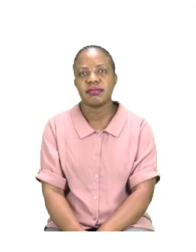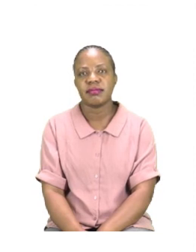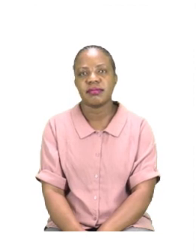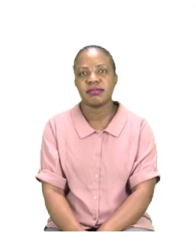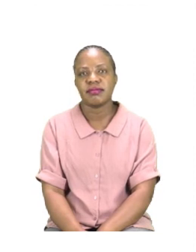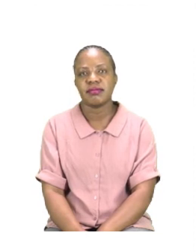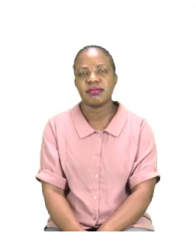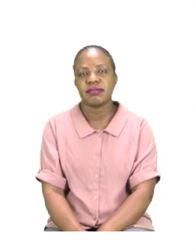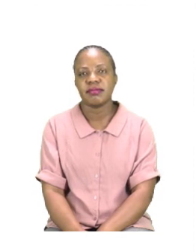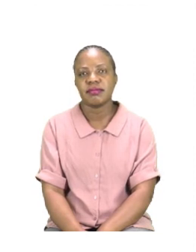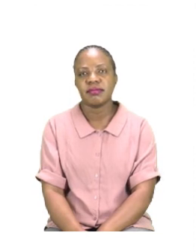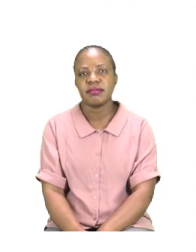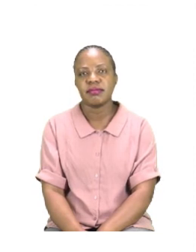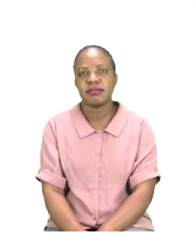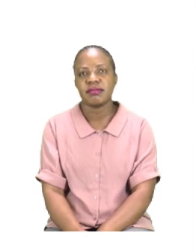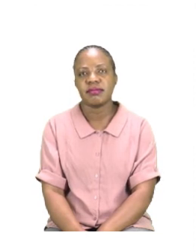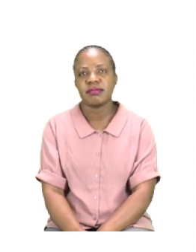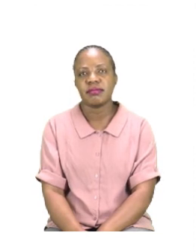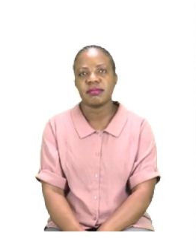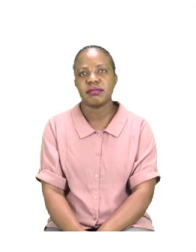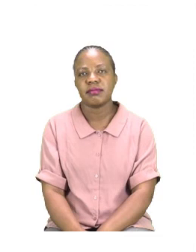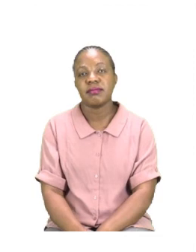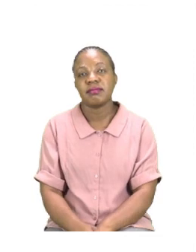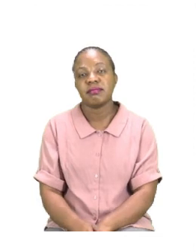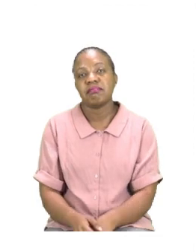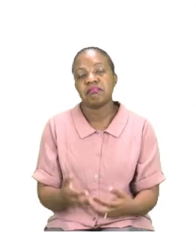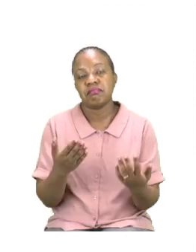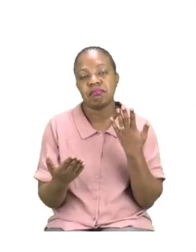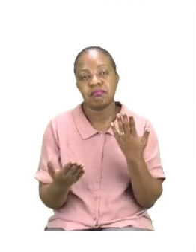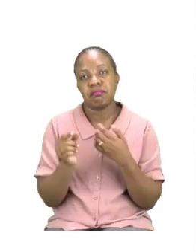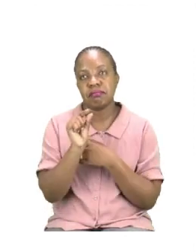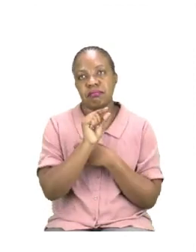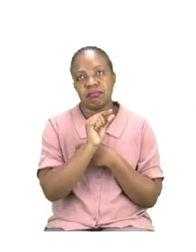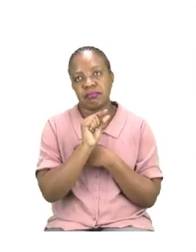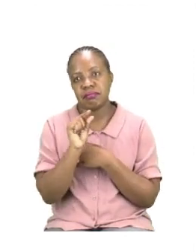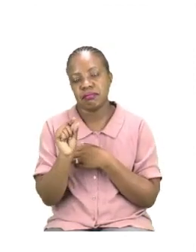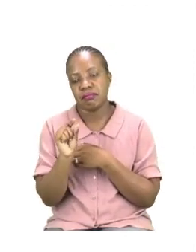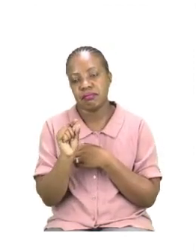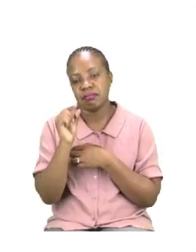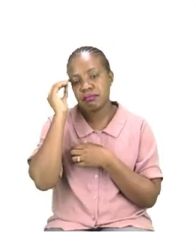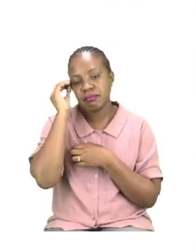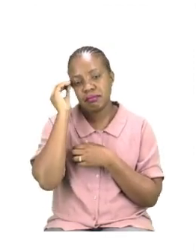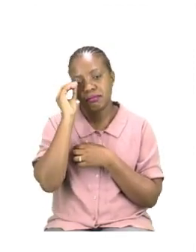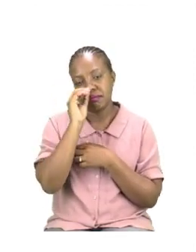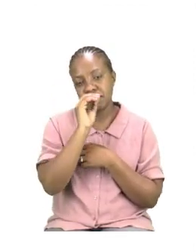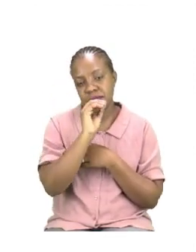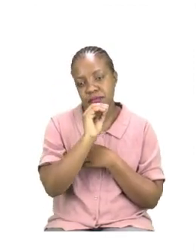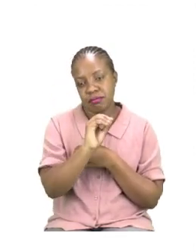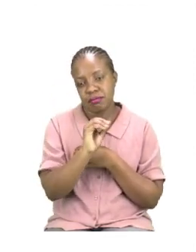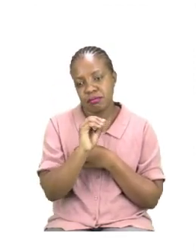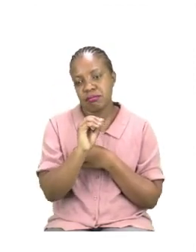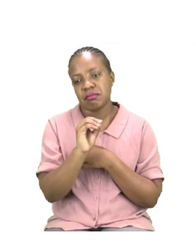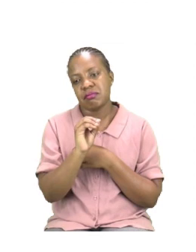Remember, if there is a word you don't know, you're allowed to stop. Sound that word and take